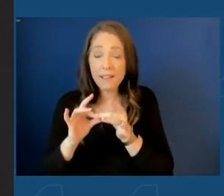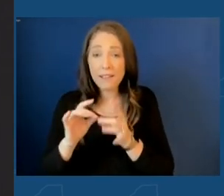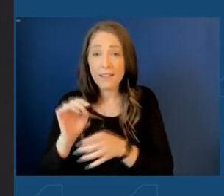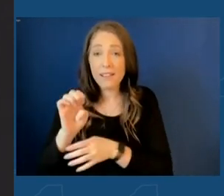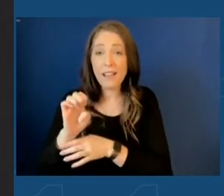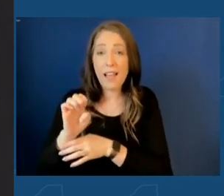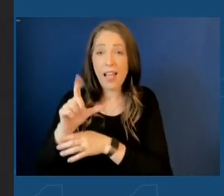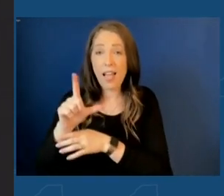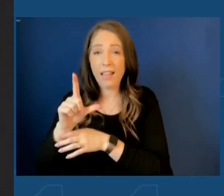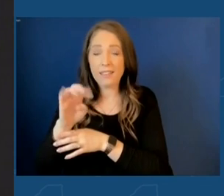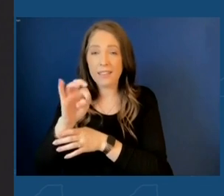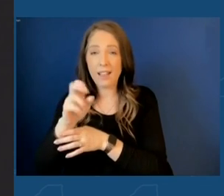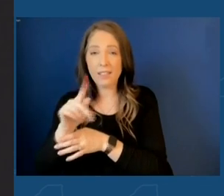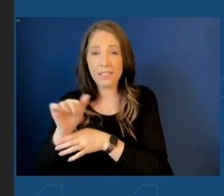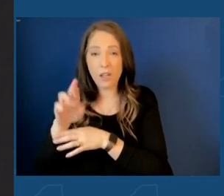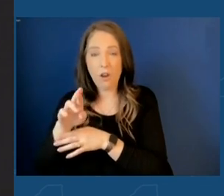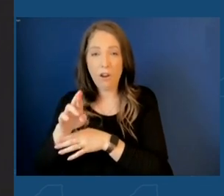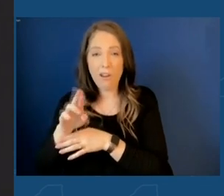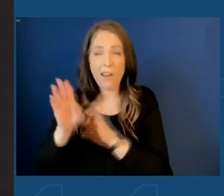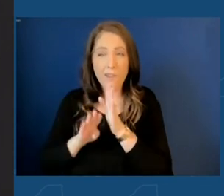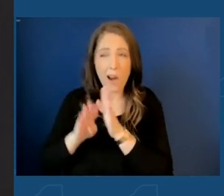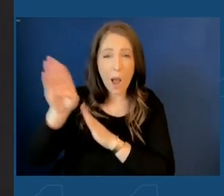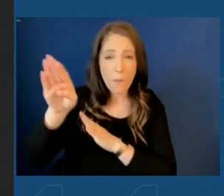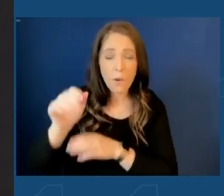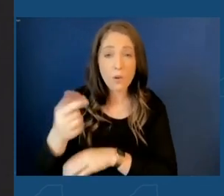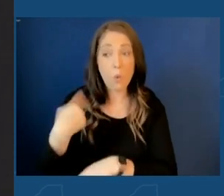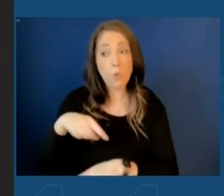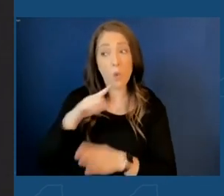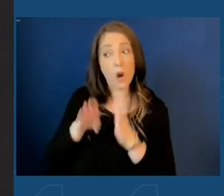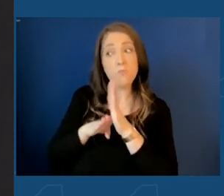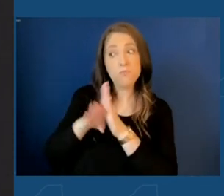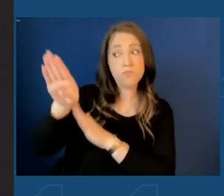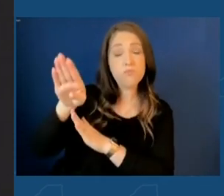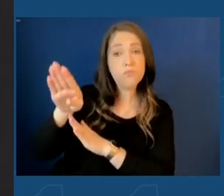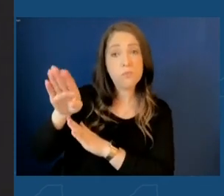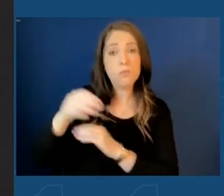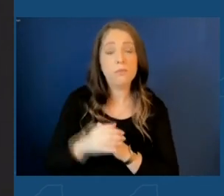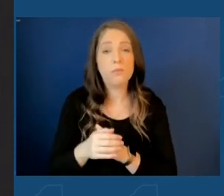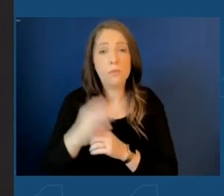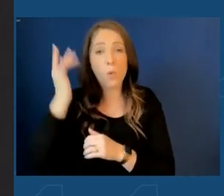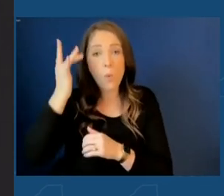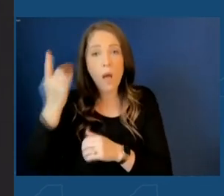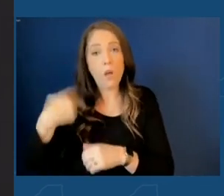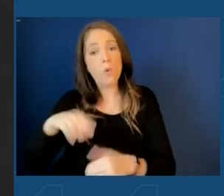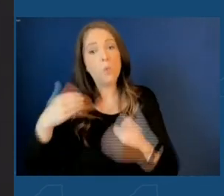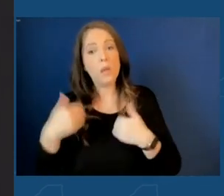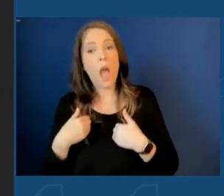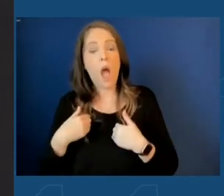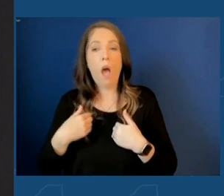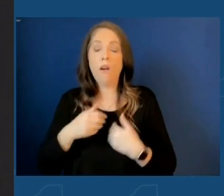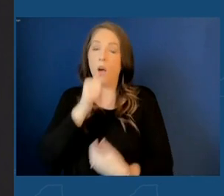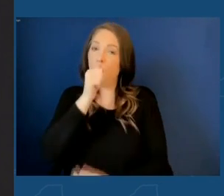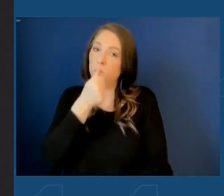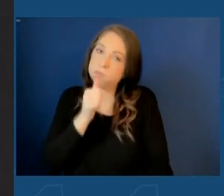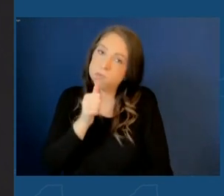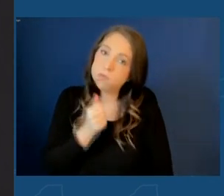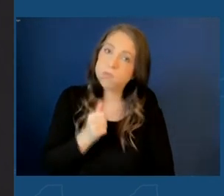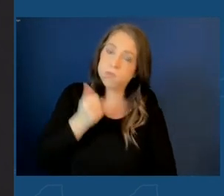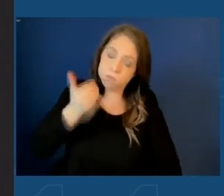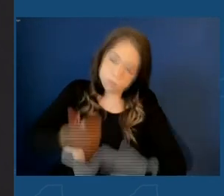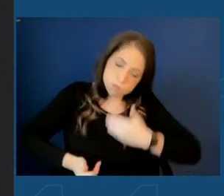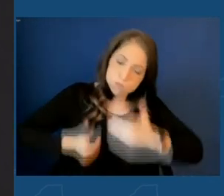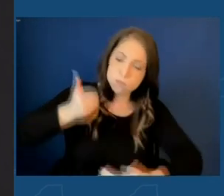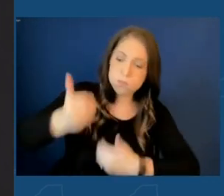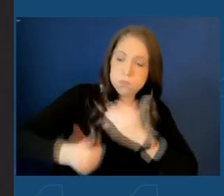Ever Upward, means. What does that truly mean? Because we are heading upward. It's also because we have persevered through the toughest times. We started